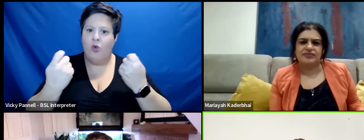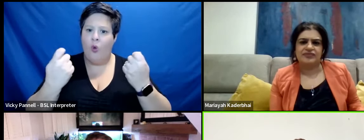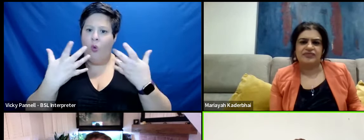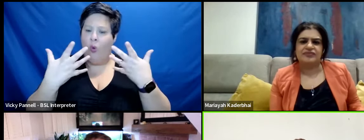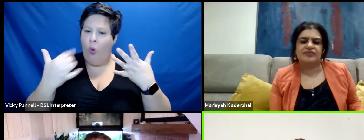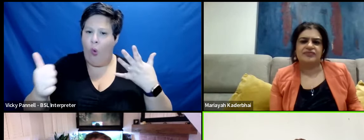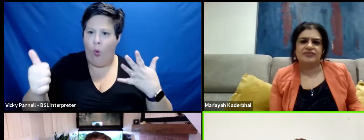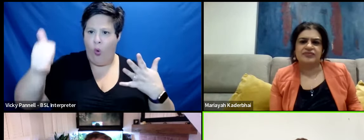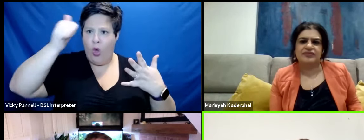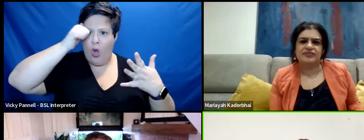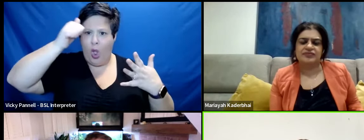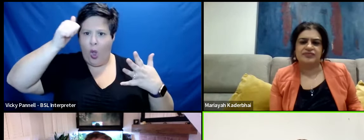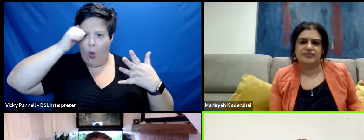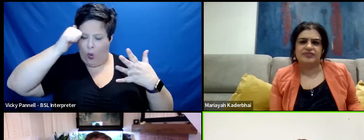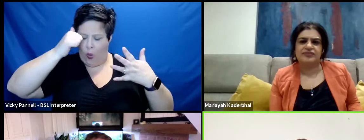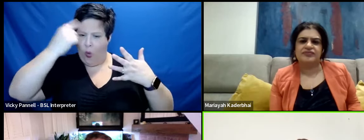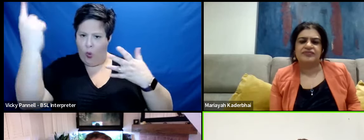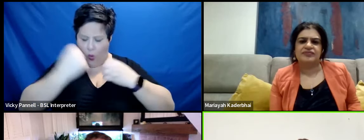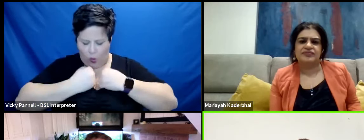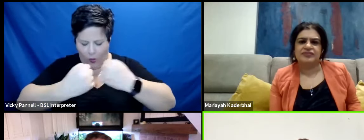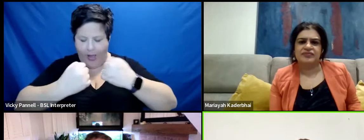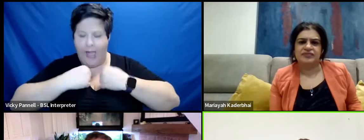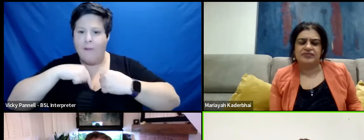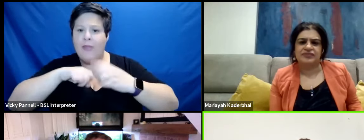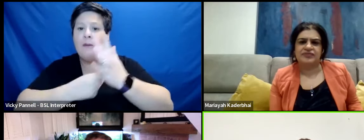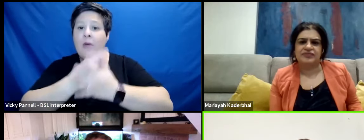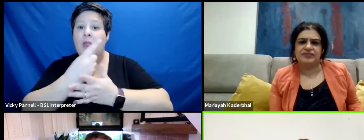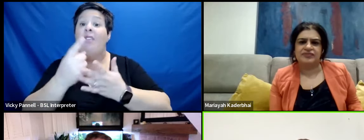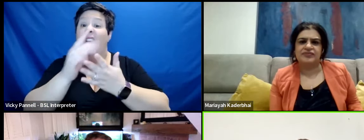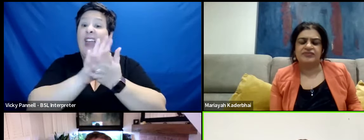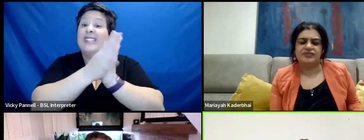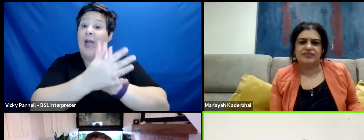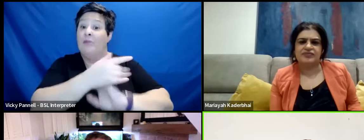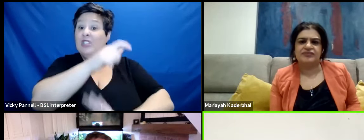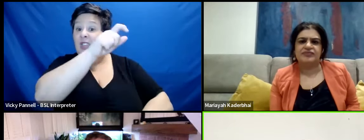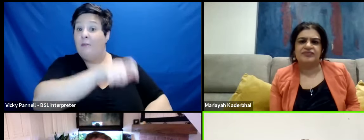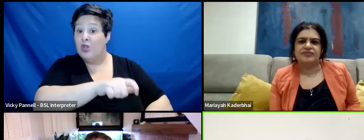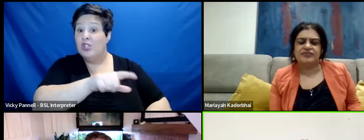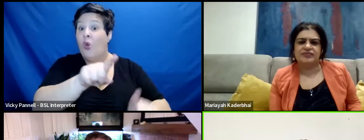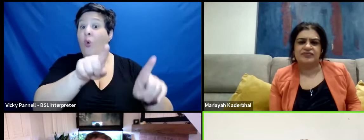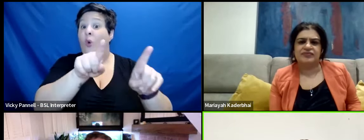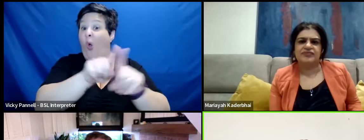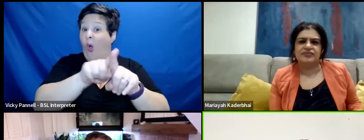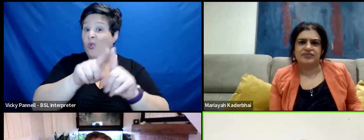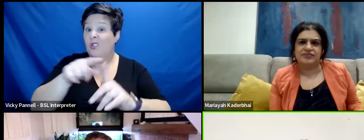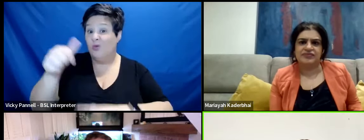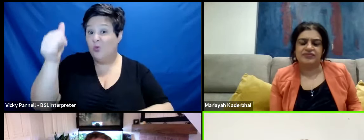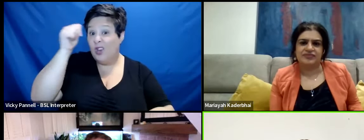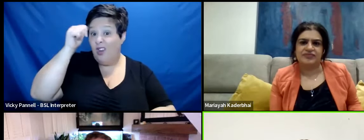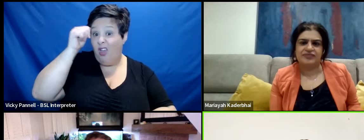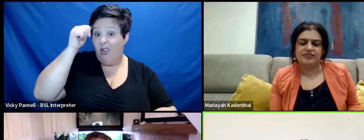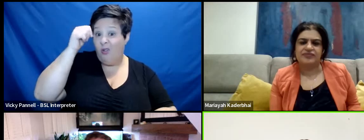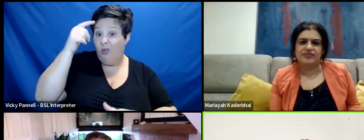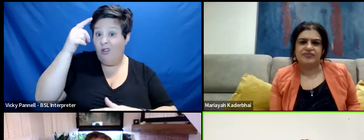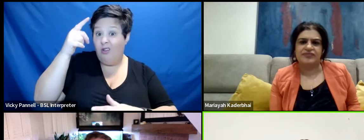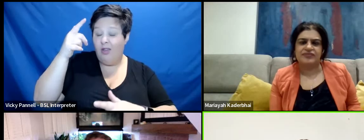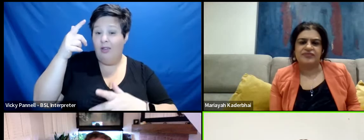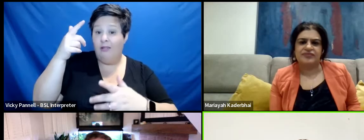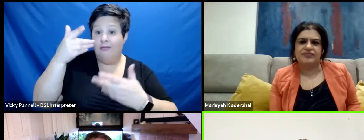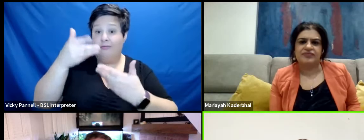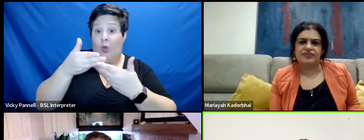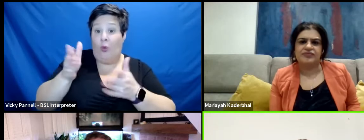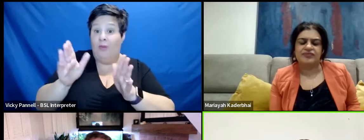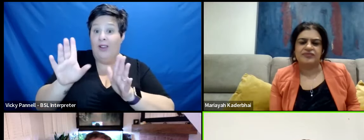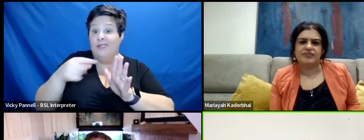know who who you are in that moment that causes damage to that person and as we know far more openly now